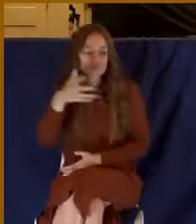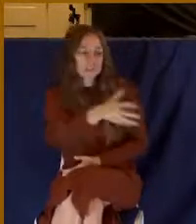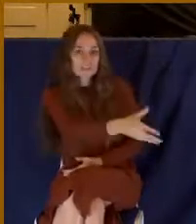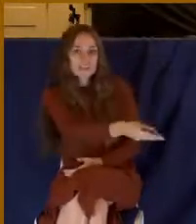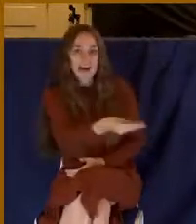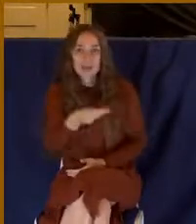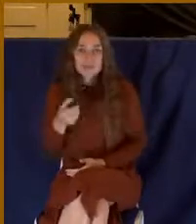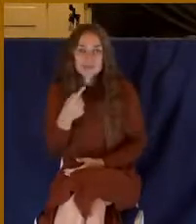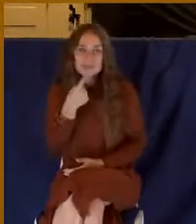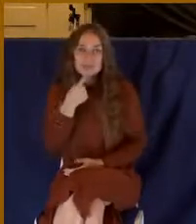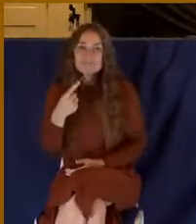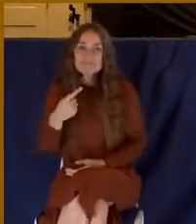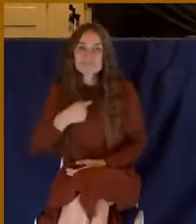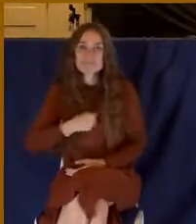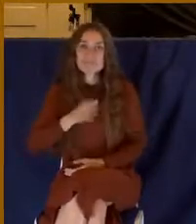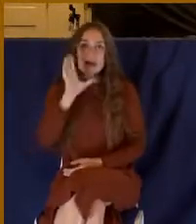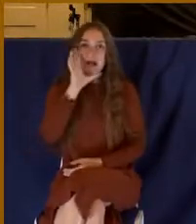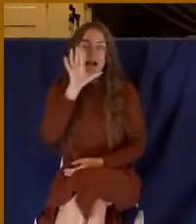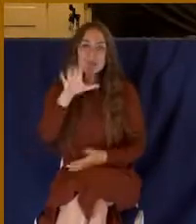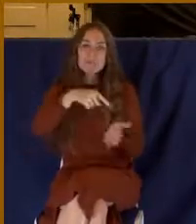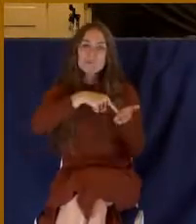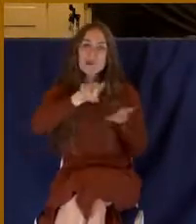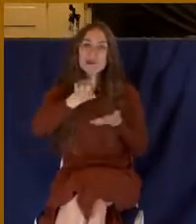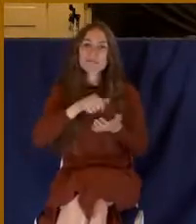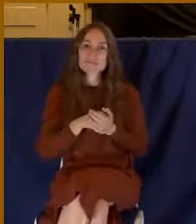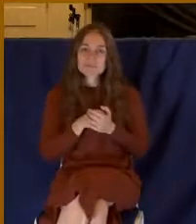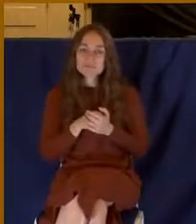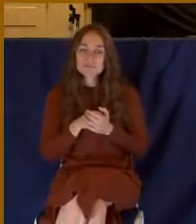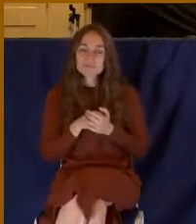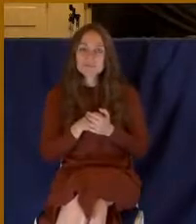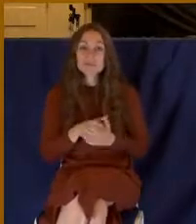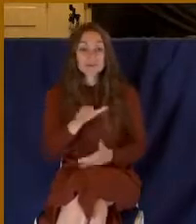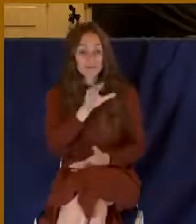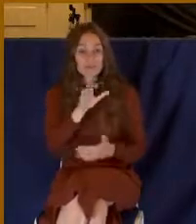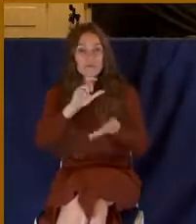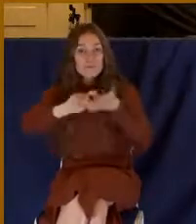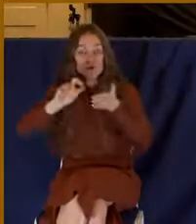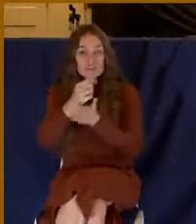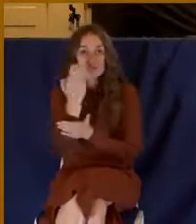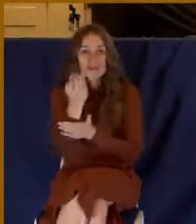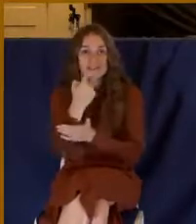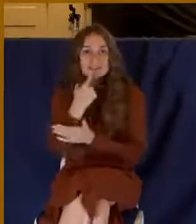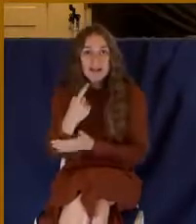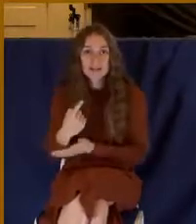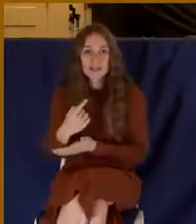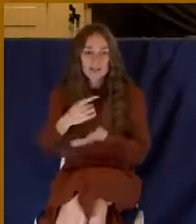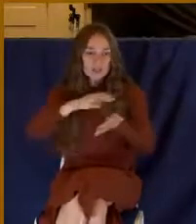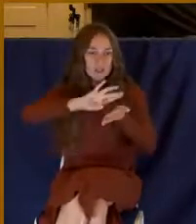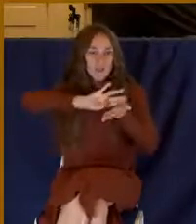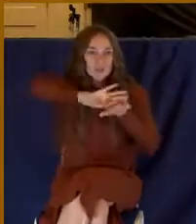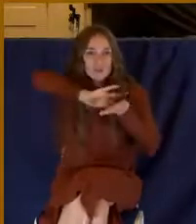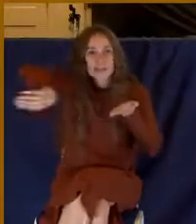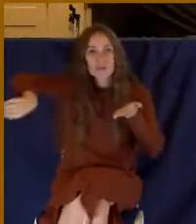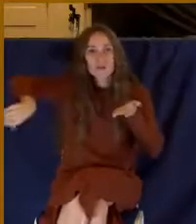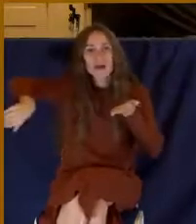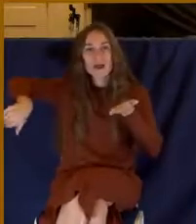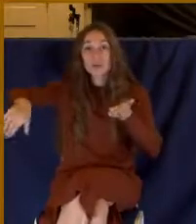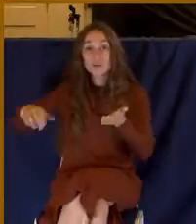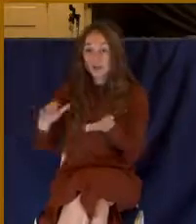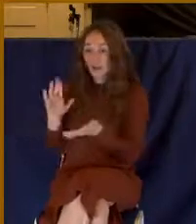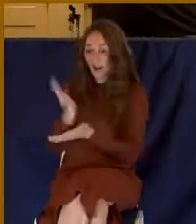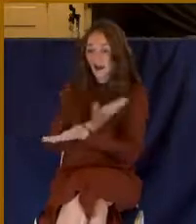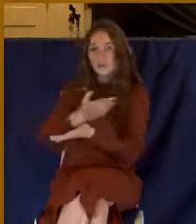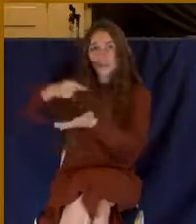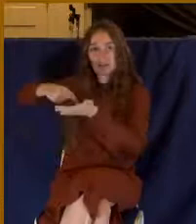Look at verse 14. Took it out of the way, in verse 14, and took it out of the way. That is, he took it out of our hands.